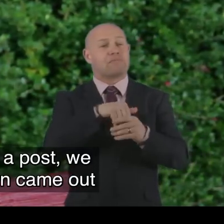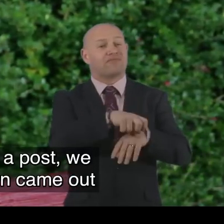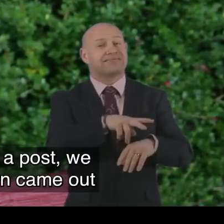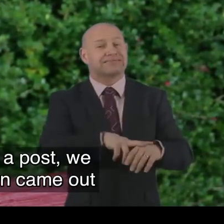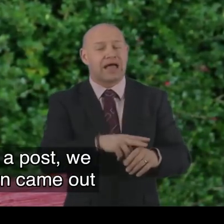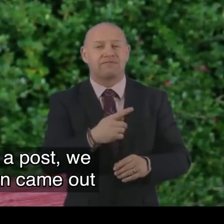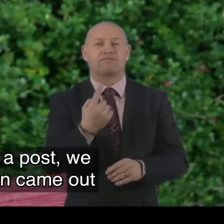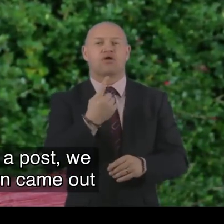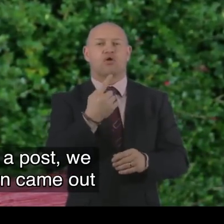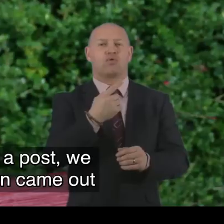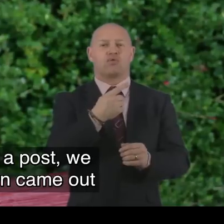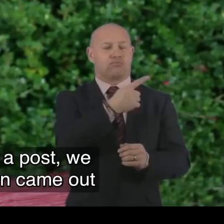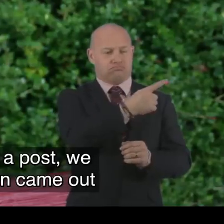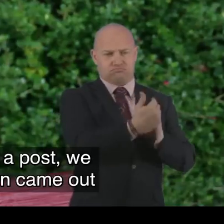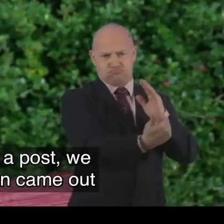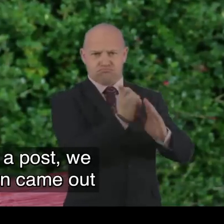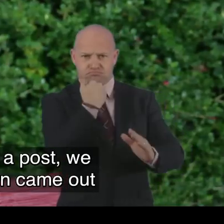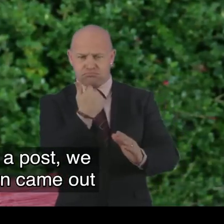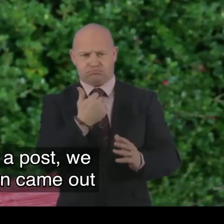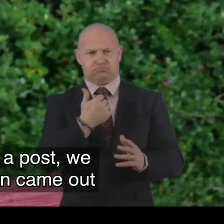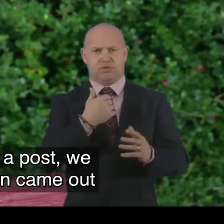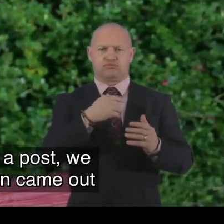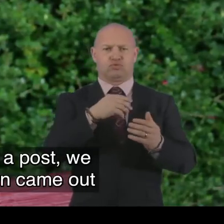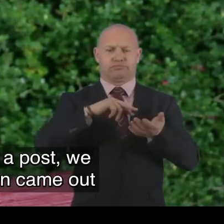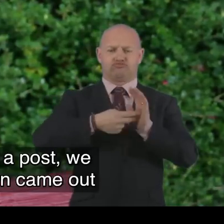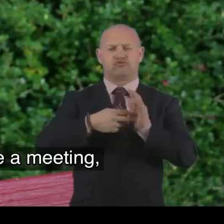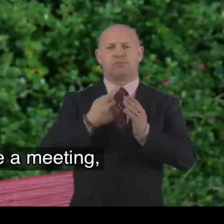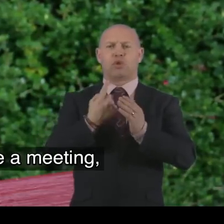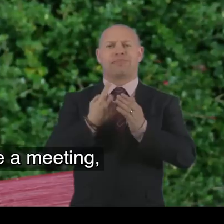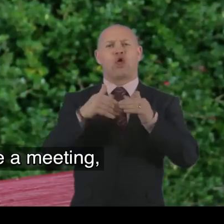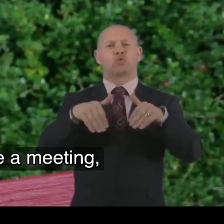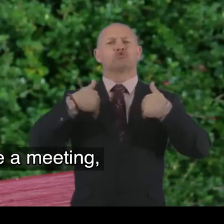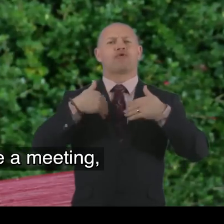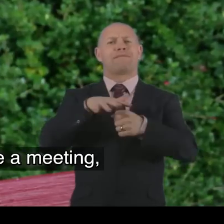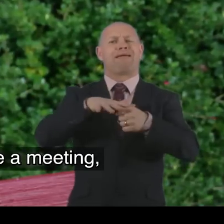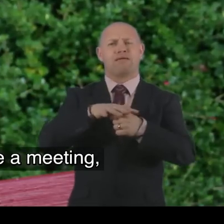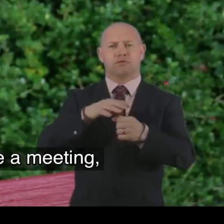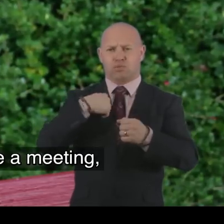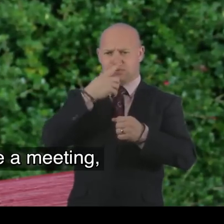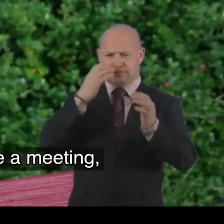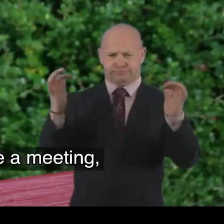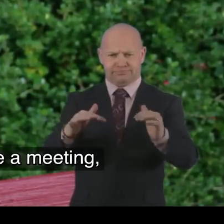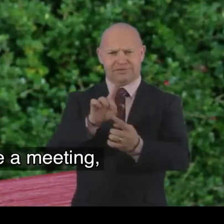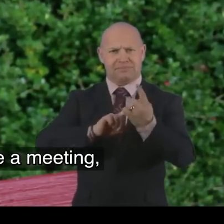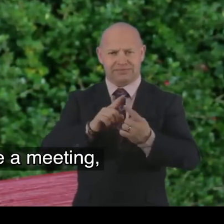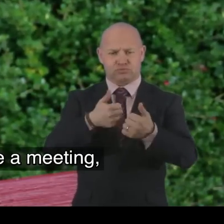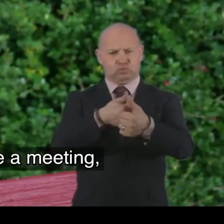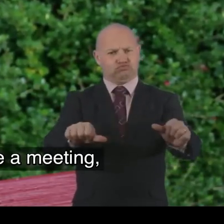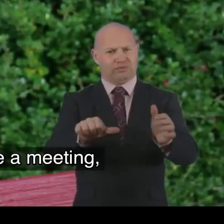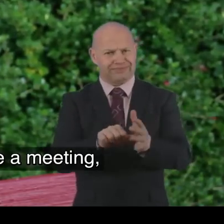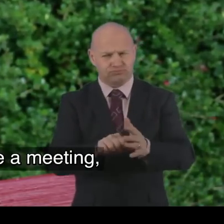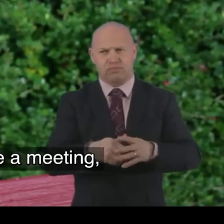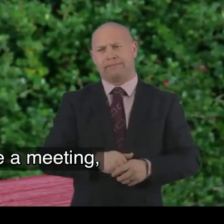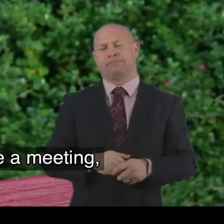Had problems with a member of staff. Who. Evelyn came out. Arranged a. A neutral place. So we could have a meeting. She.